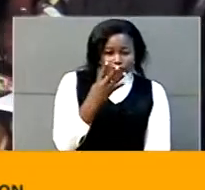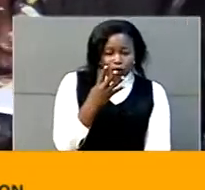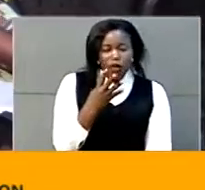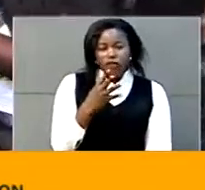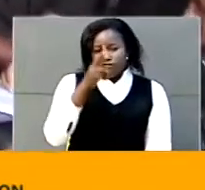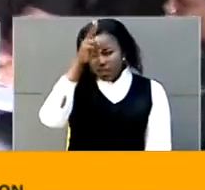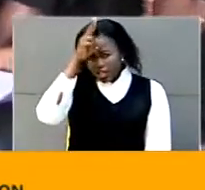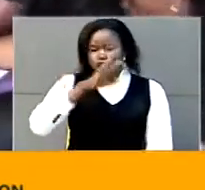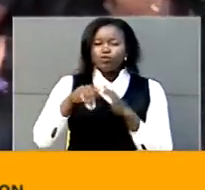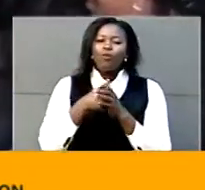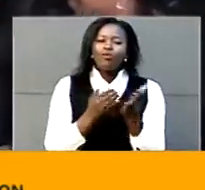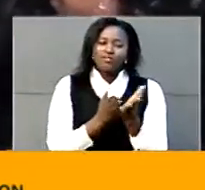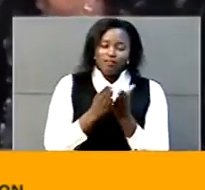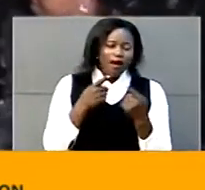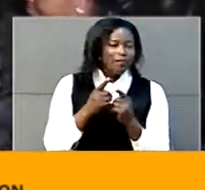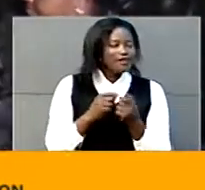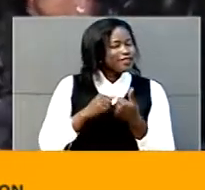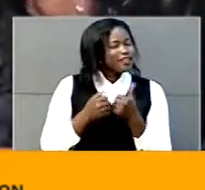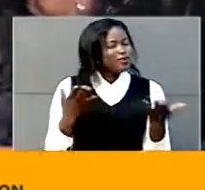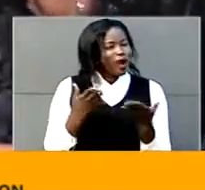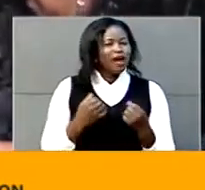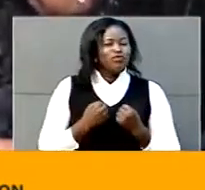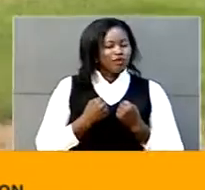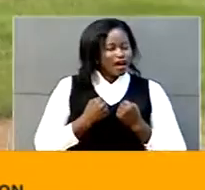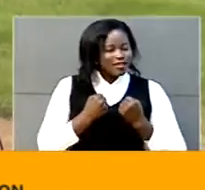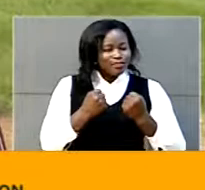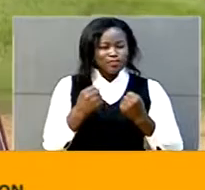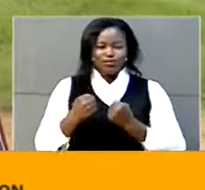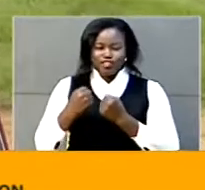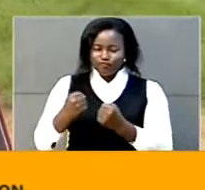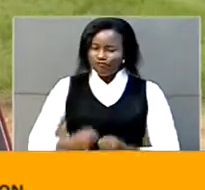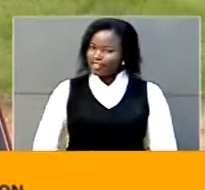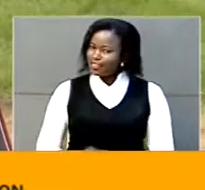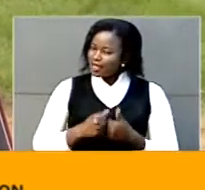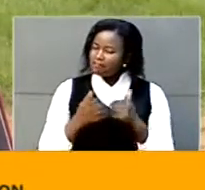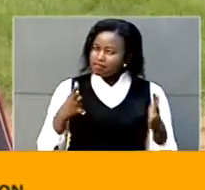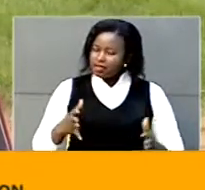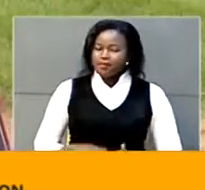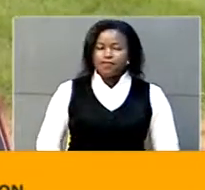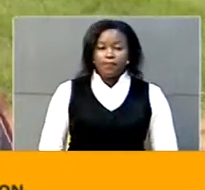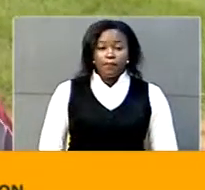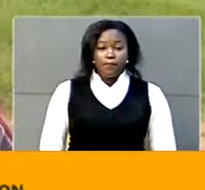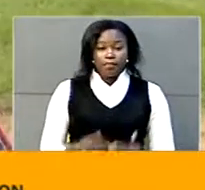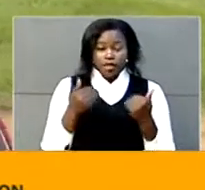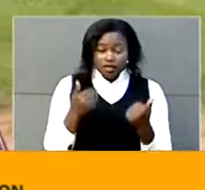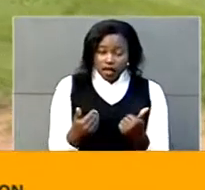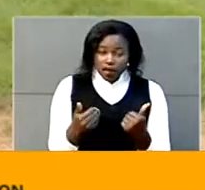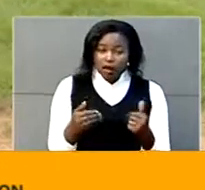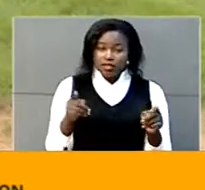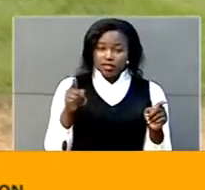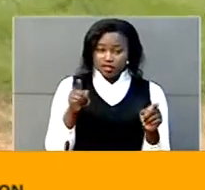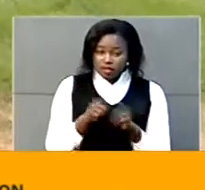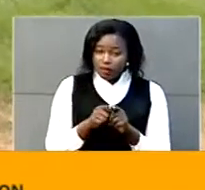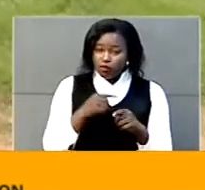subcounty but transport is a challenge to most farmers putting their produce to the to